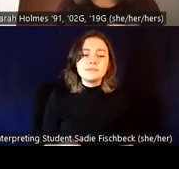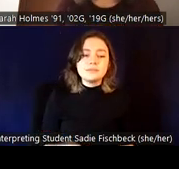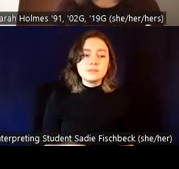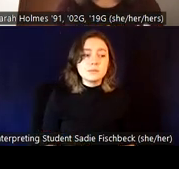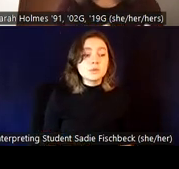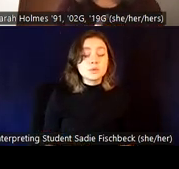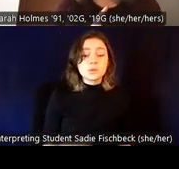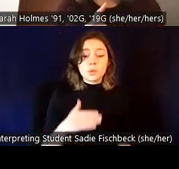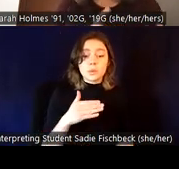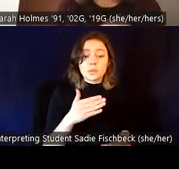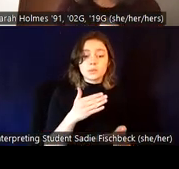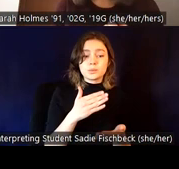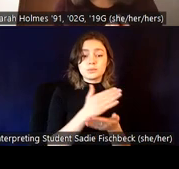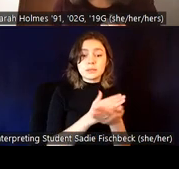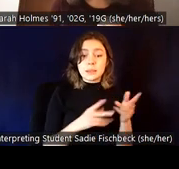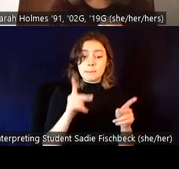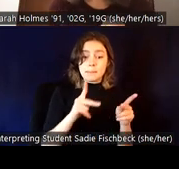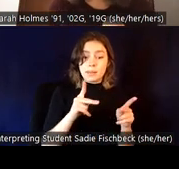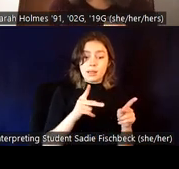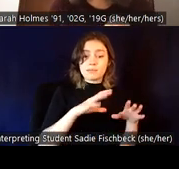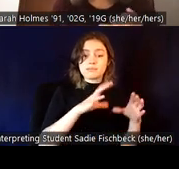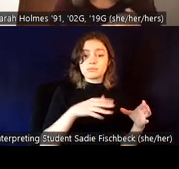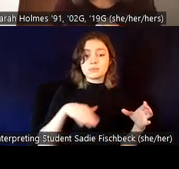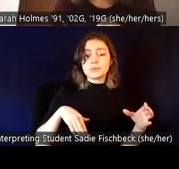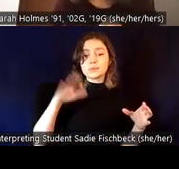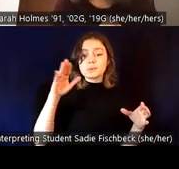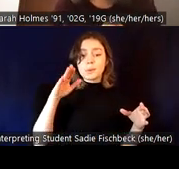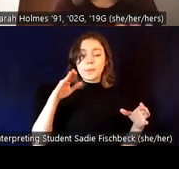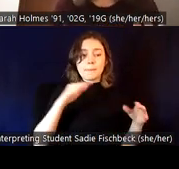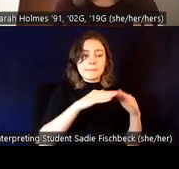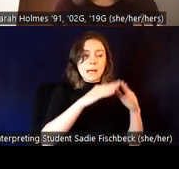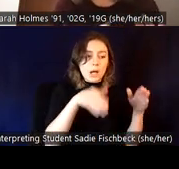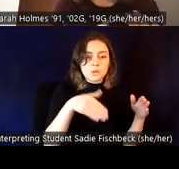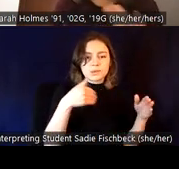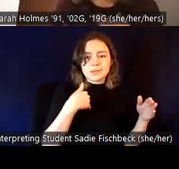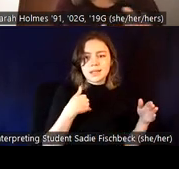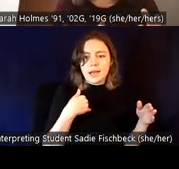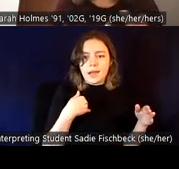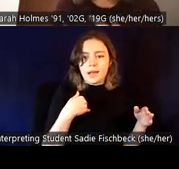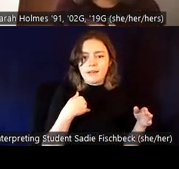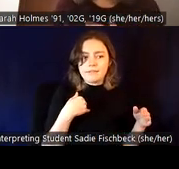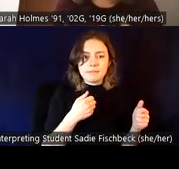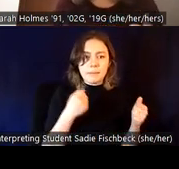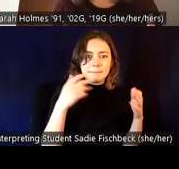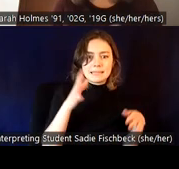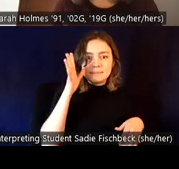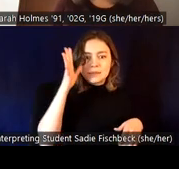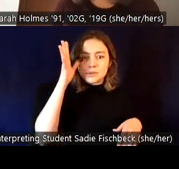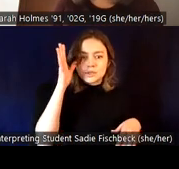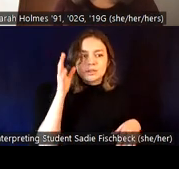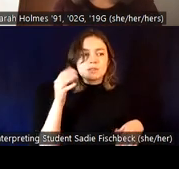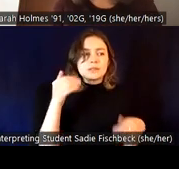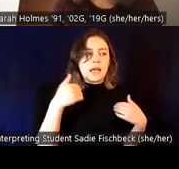households with, you know, multiple, multiple parents, single parents, grandparents, other family members,